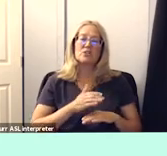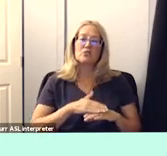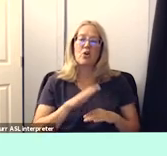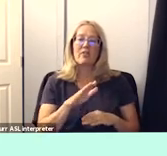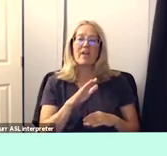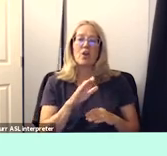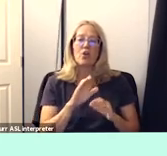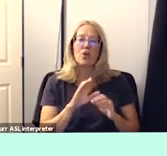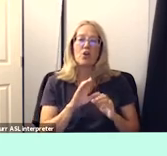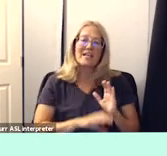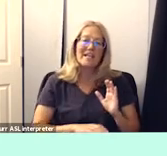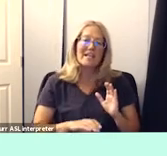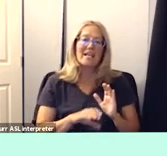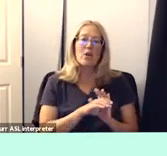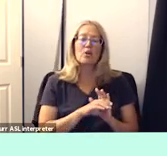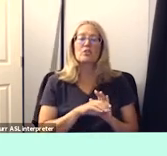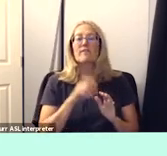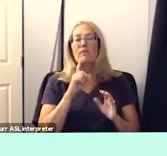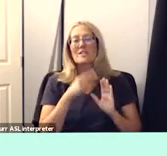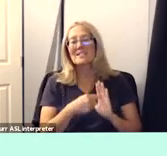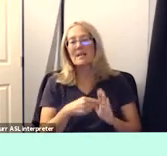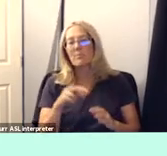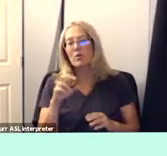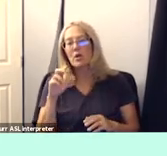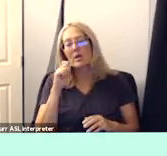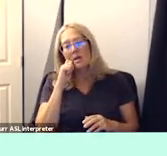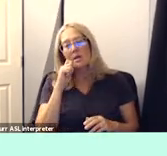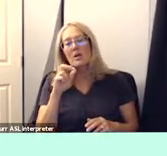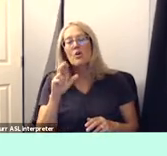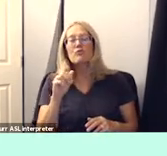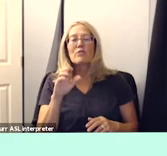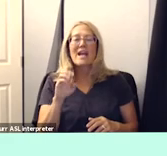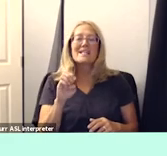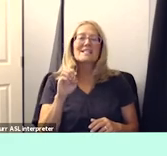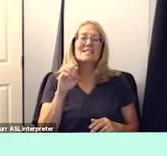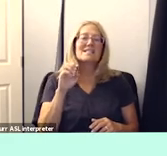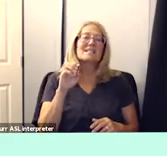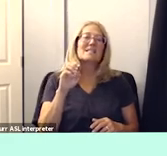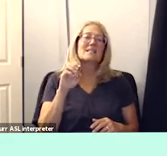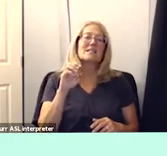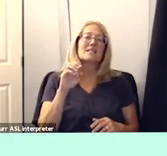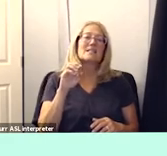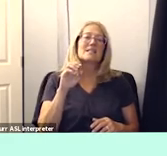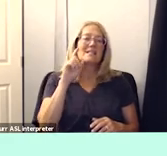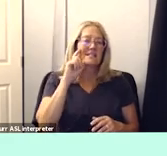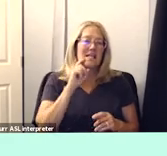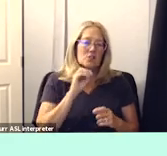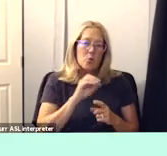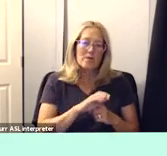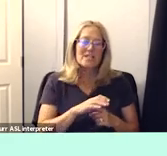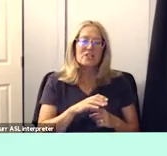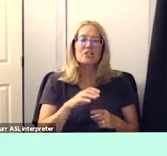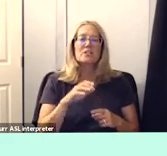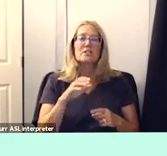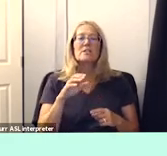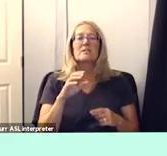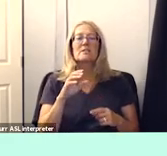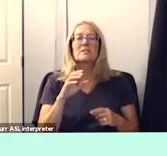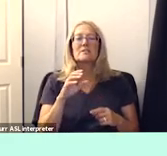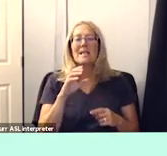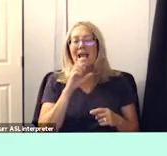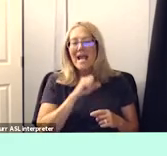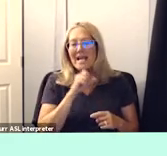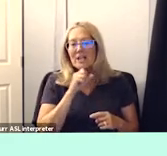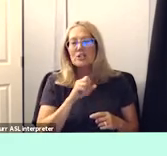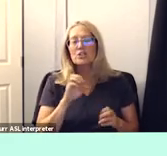such as race ethnicity the sexual orientation age appearance etc and because this cognitive process